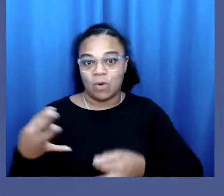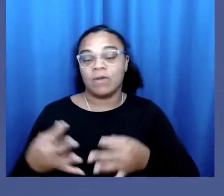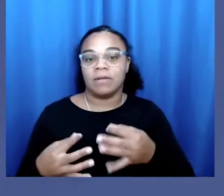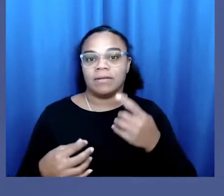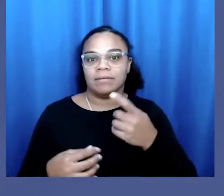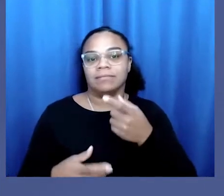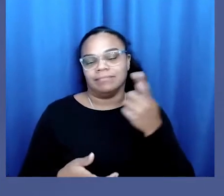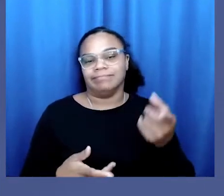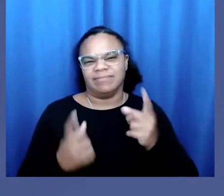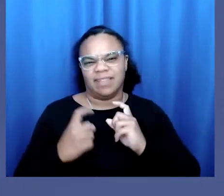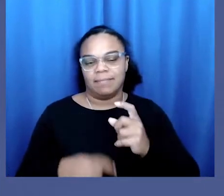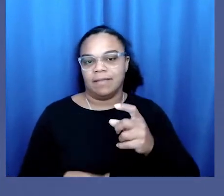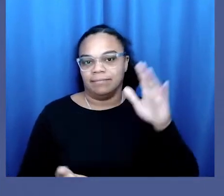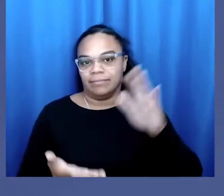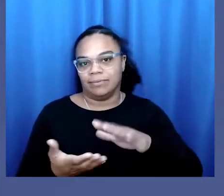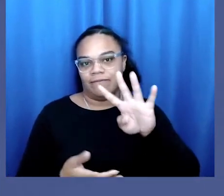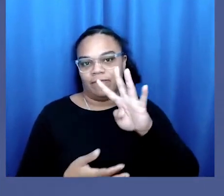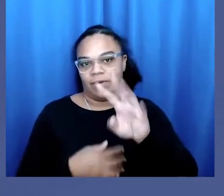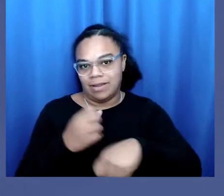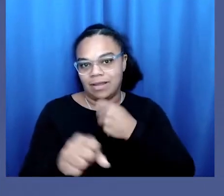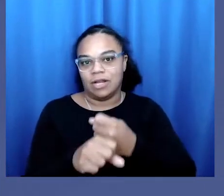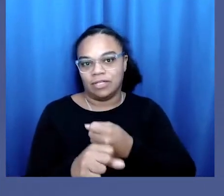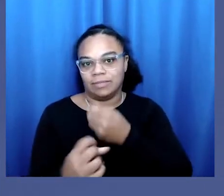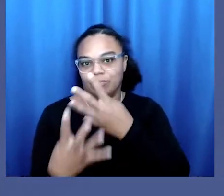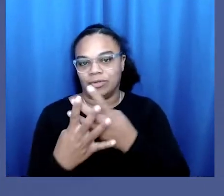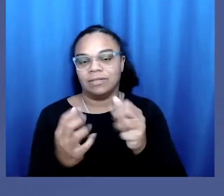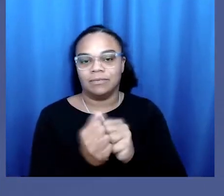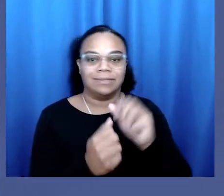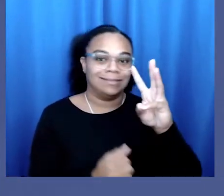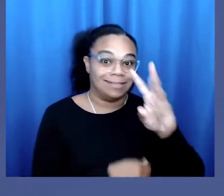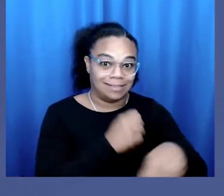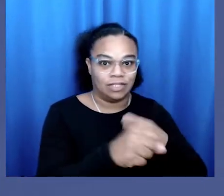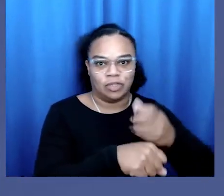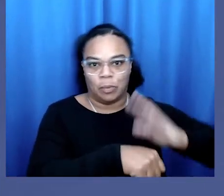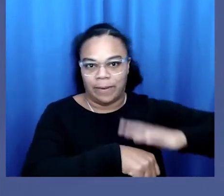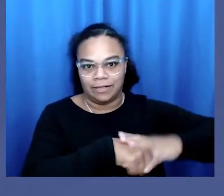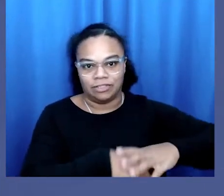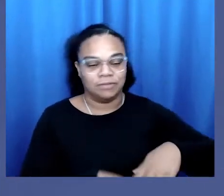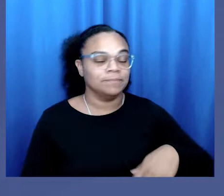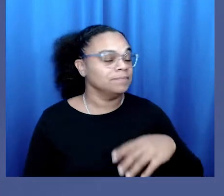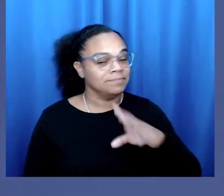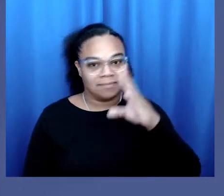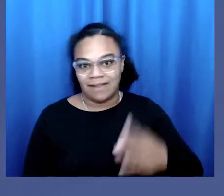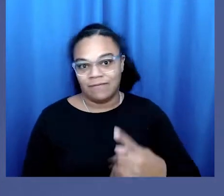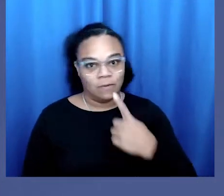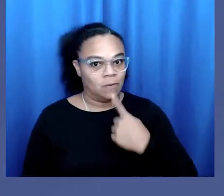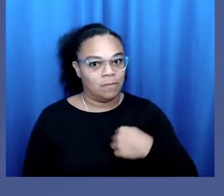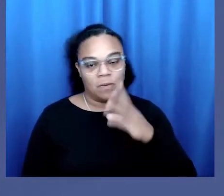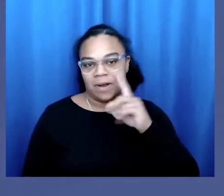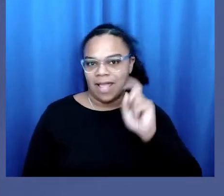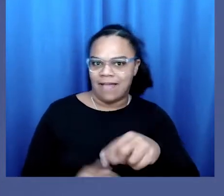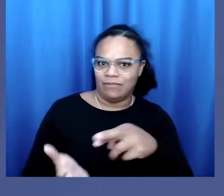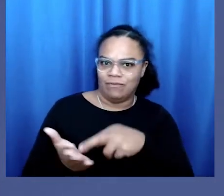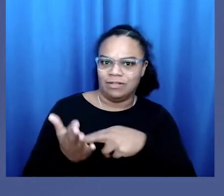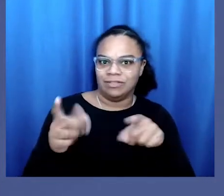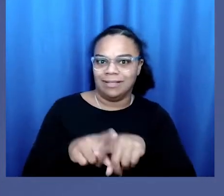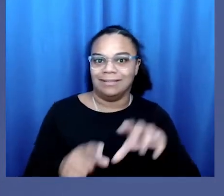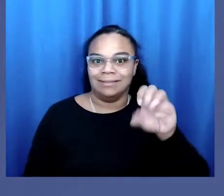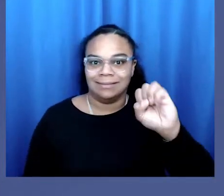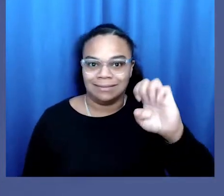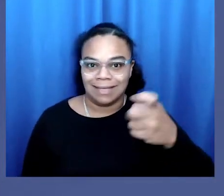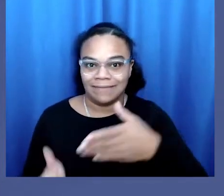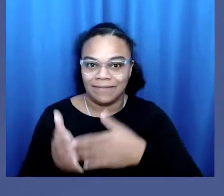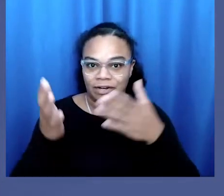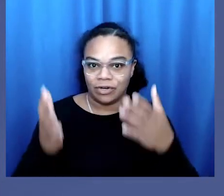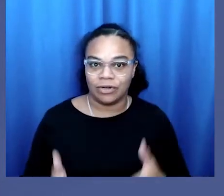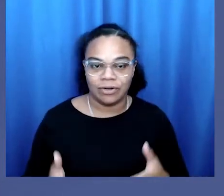hearing, and am sentenced to four years prison with six years of probation. I was never told that I would have to register as